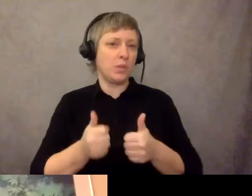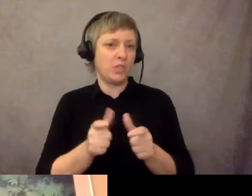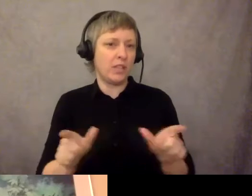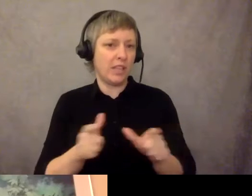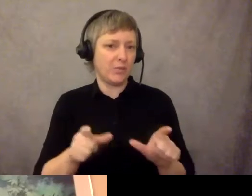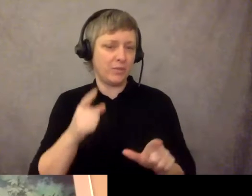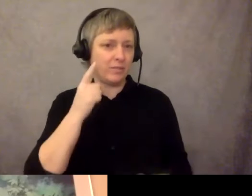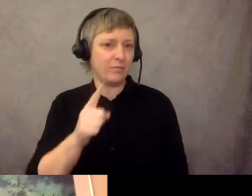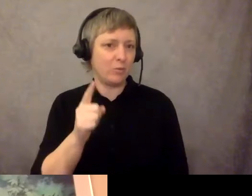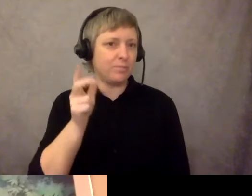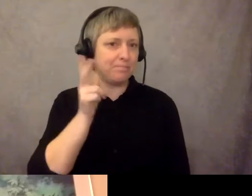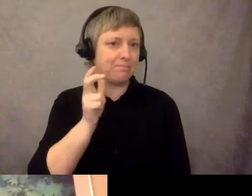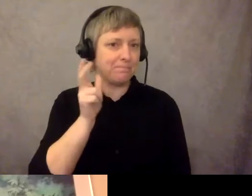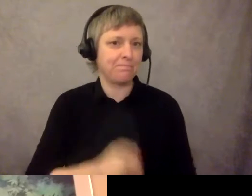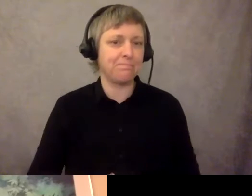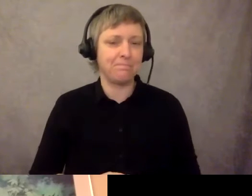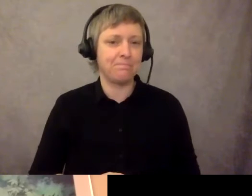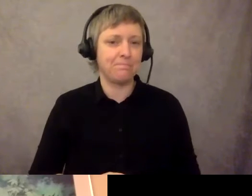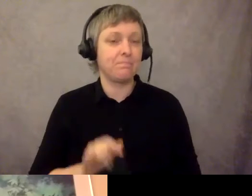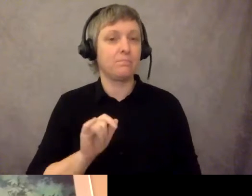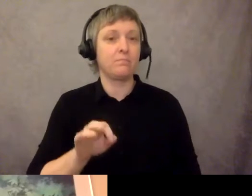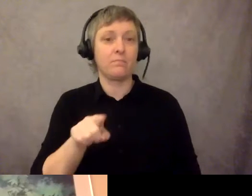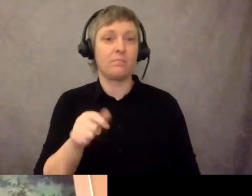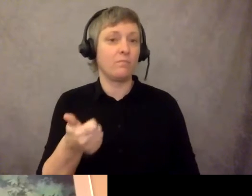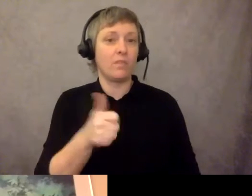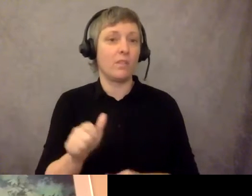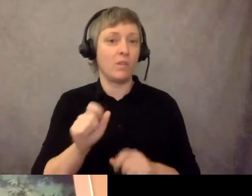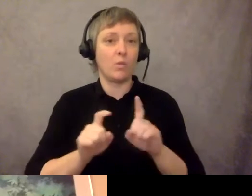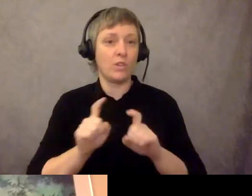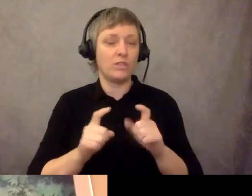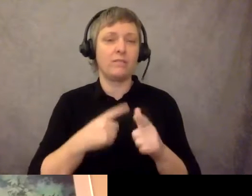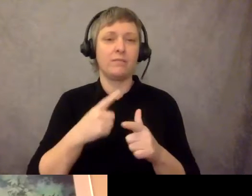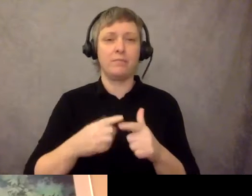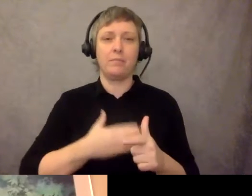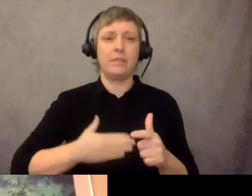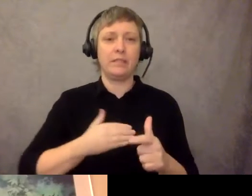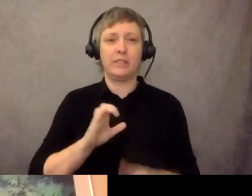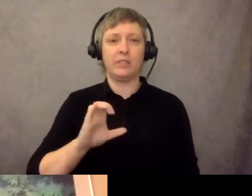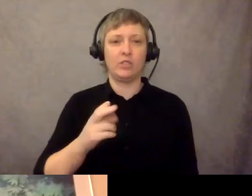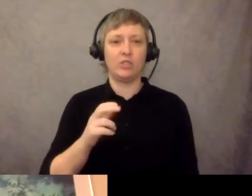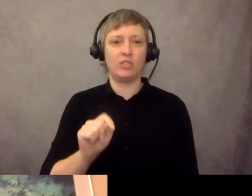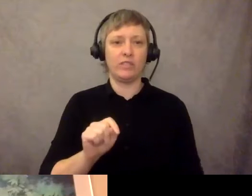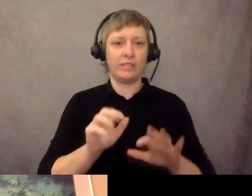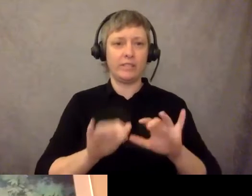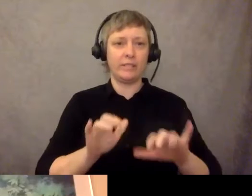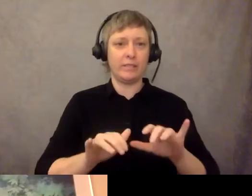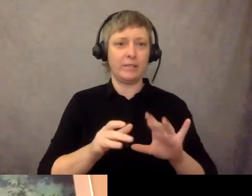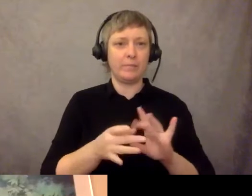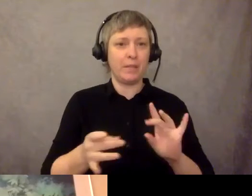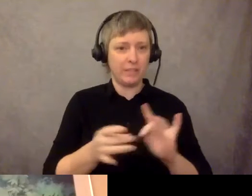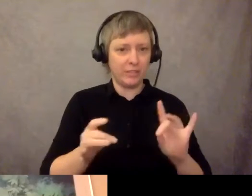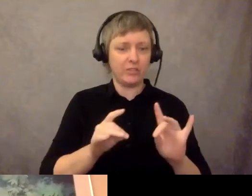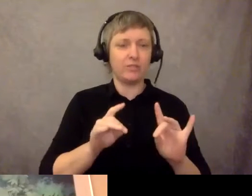Spanish. If you have any questions, please send us a message in the chat or raise your virtual hand and then we can help you. Thank you and welcome.